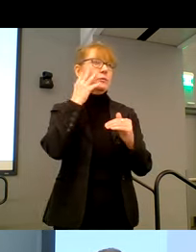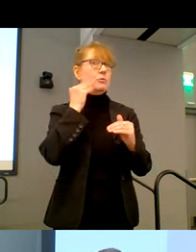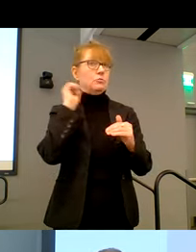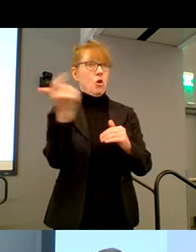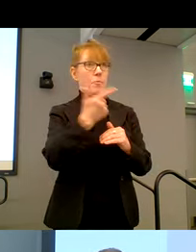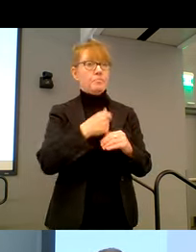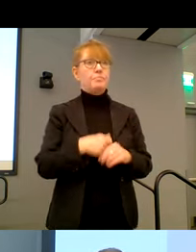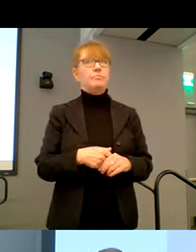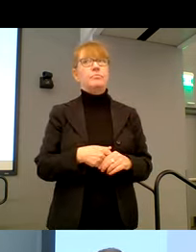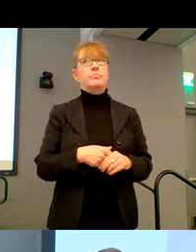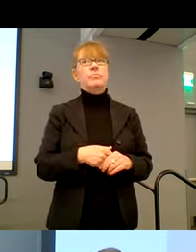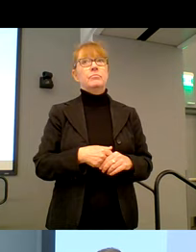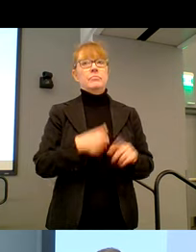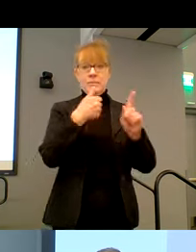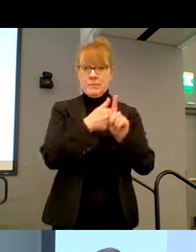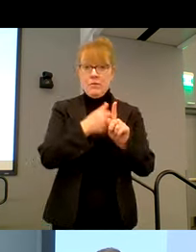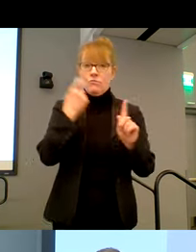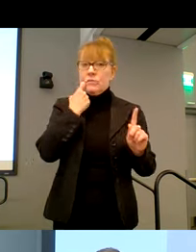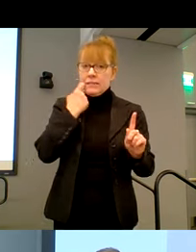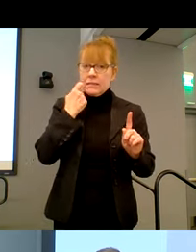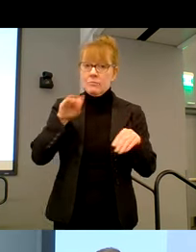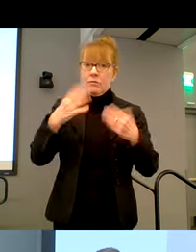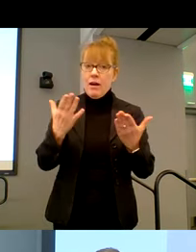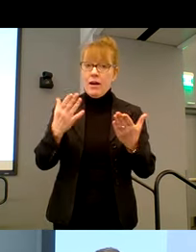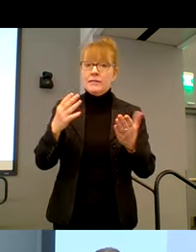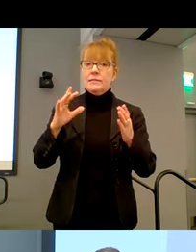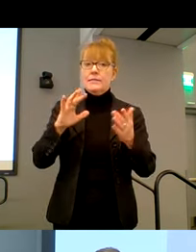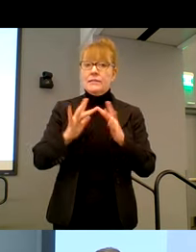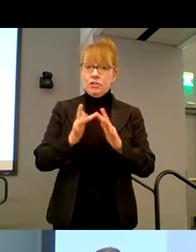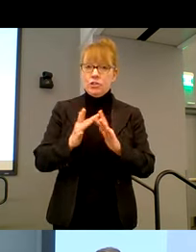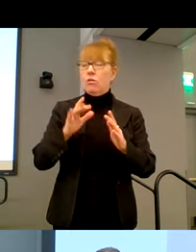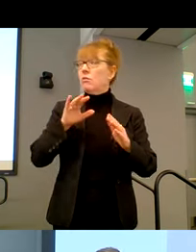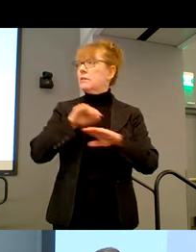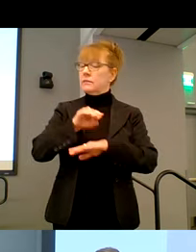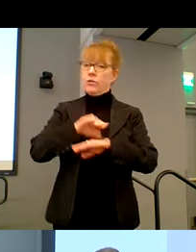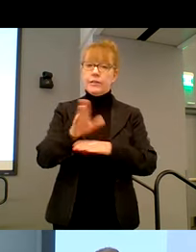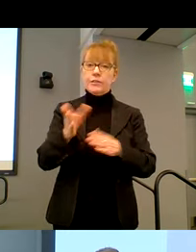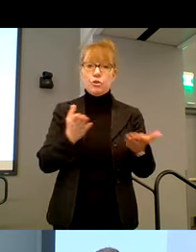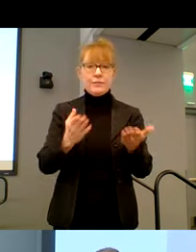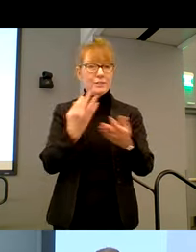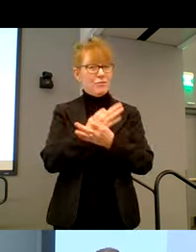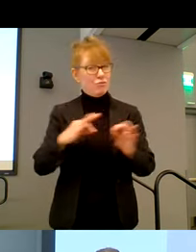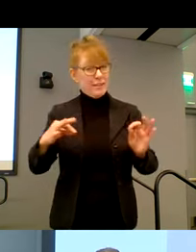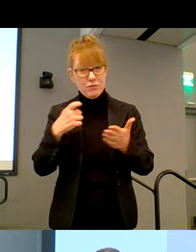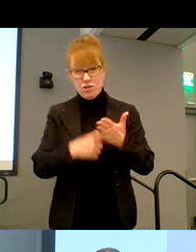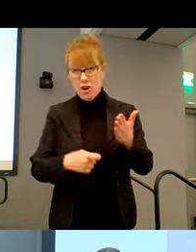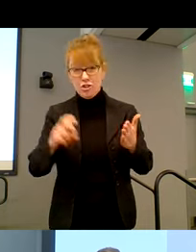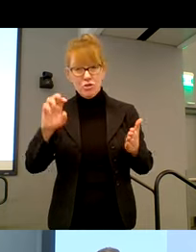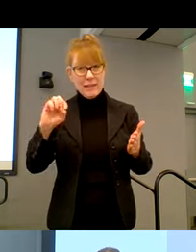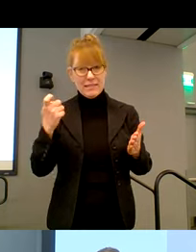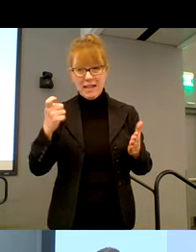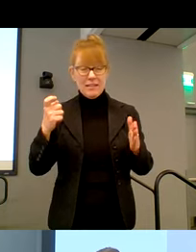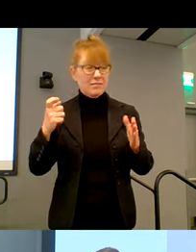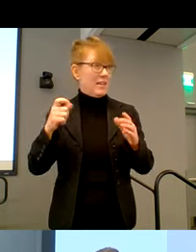recently began providing digital accessibility consulting services, free of charge to executive branch agencies, and we hope to